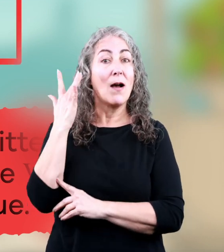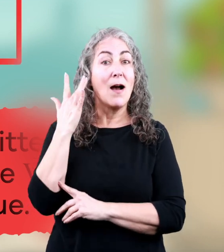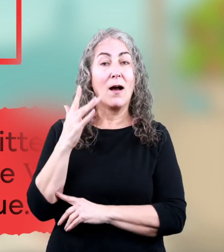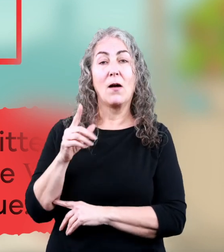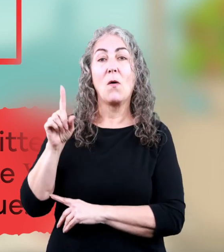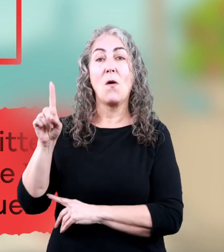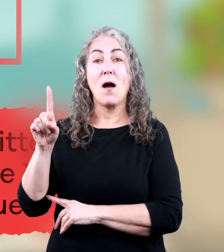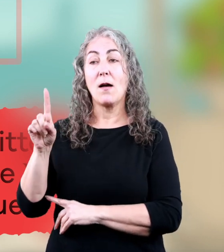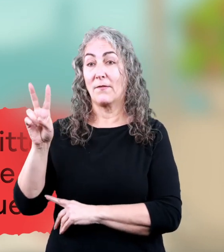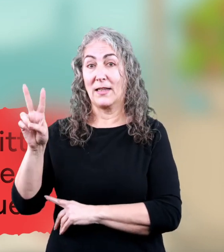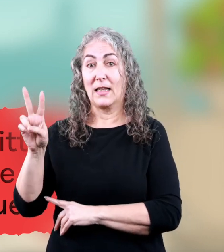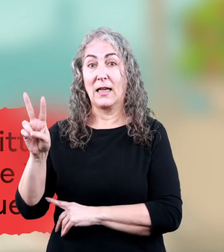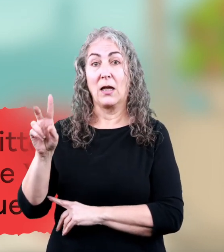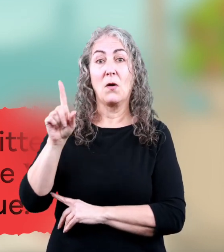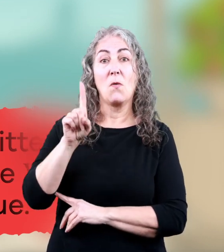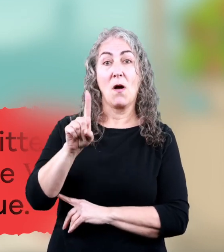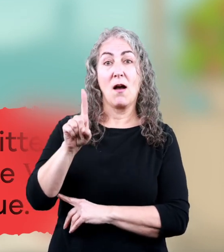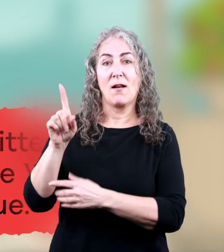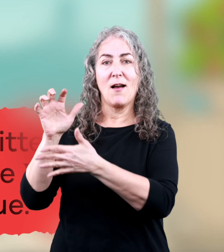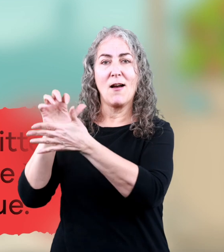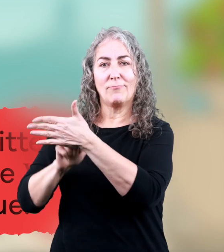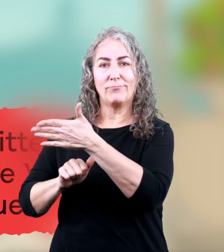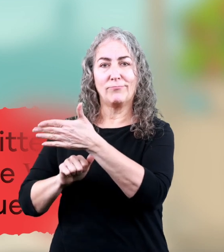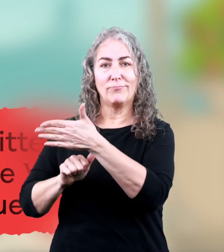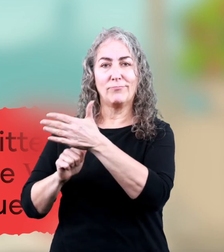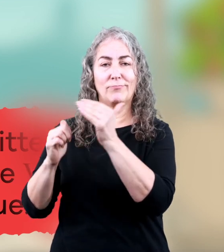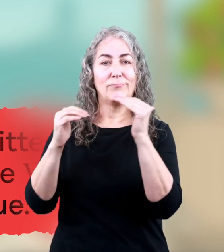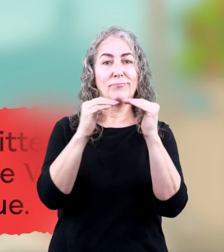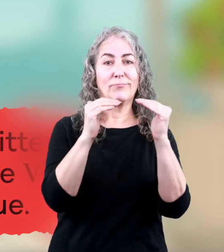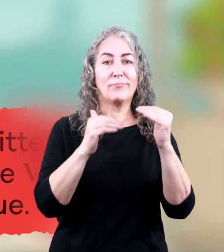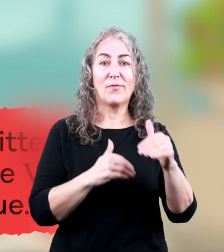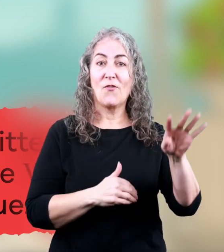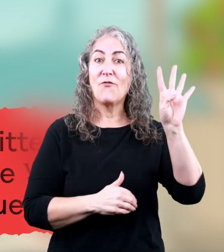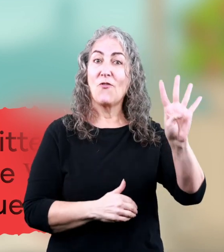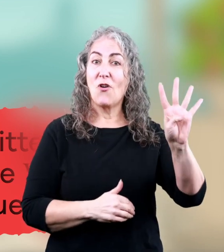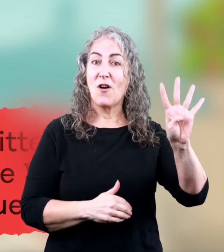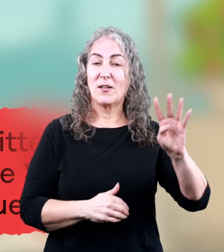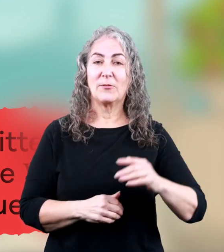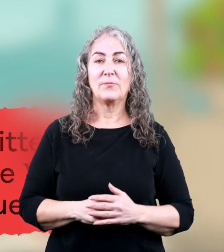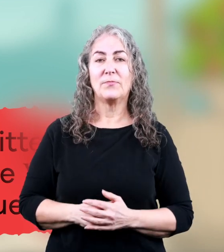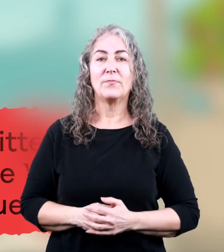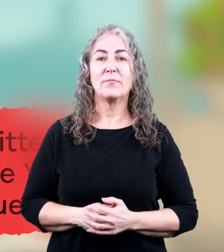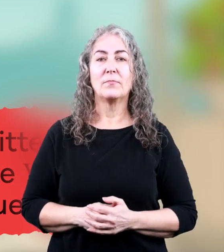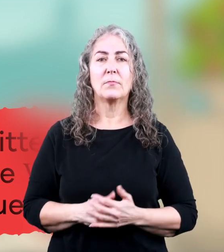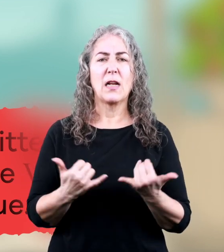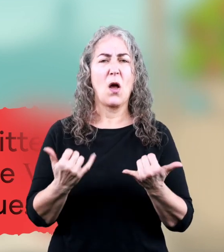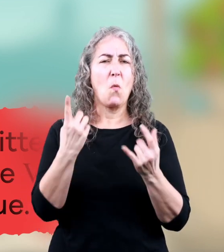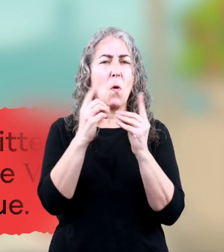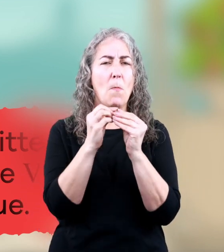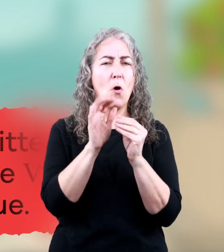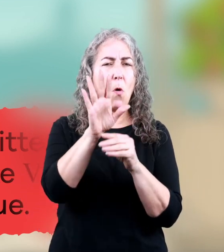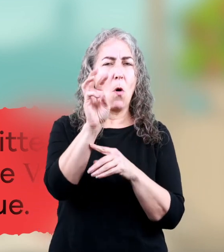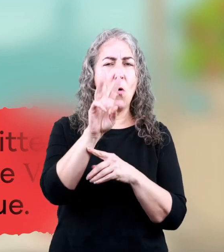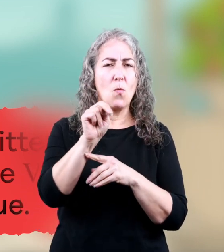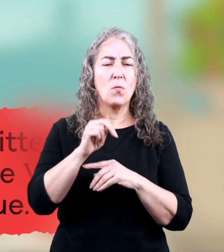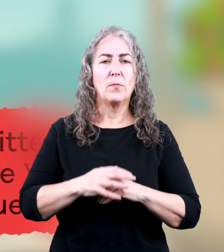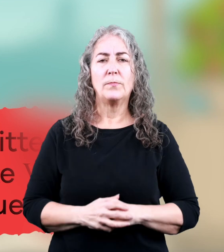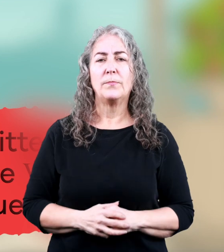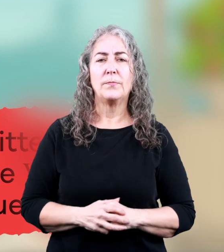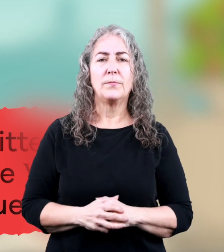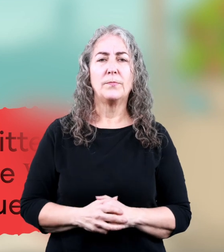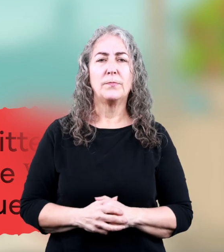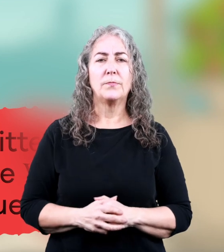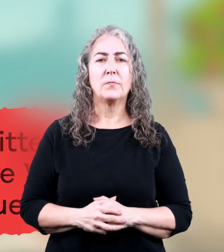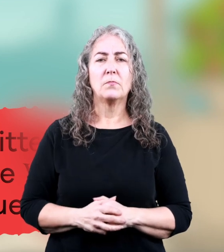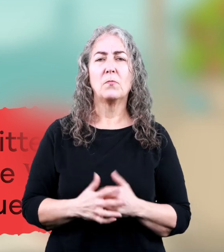Because five minus one equals four. Now try one on your